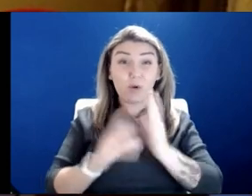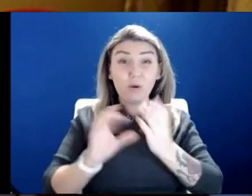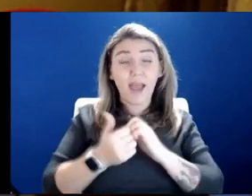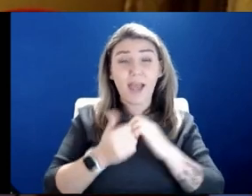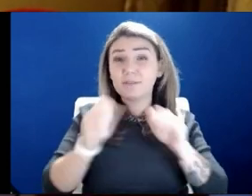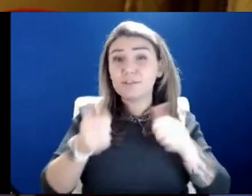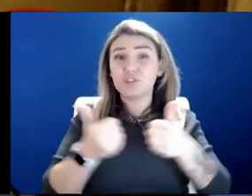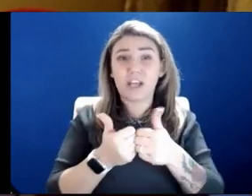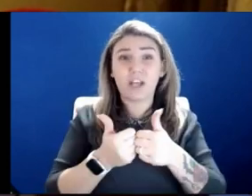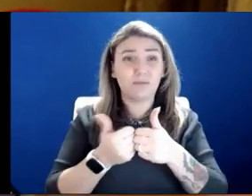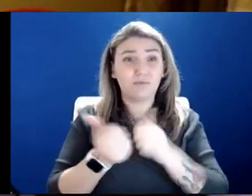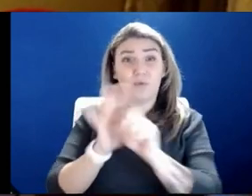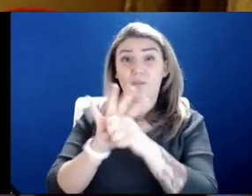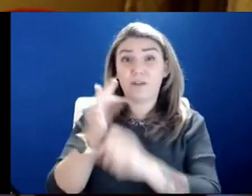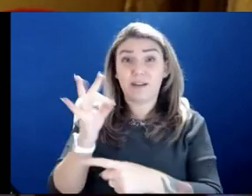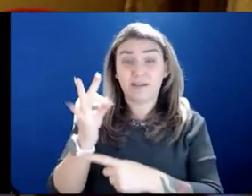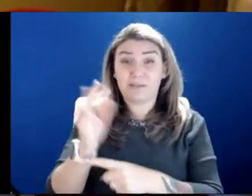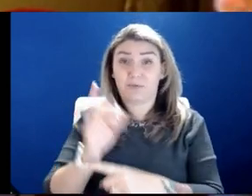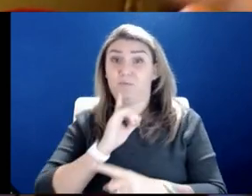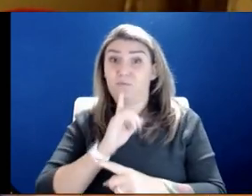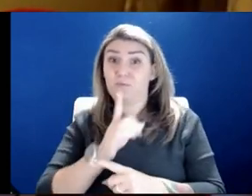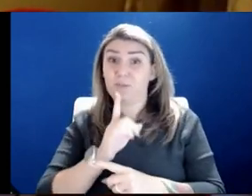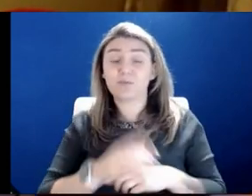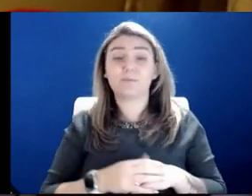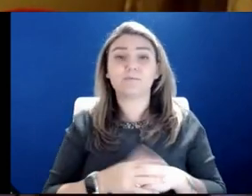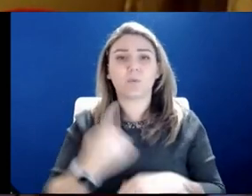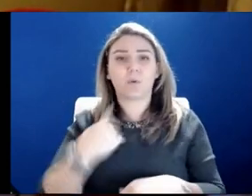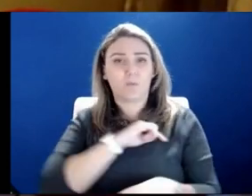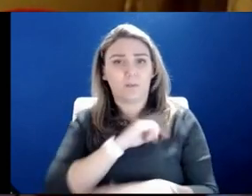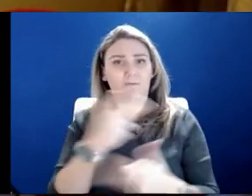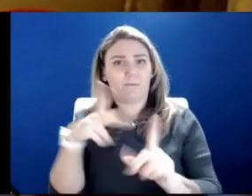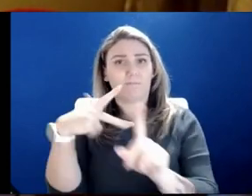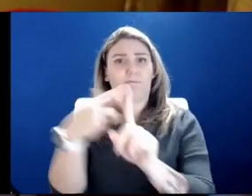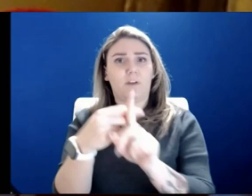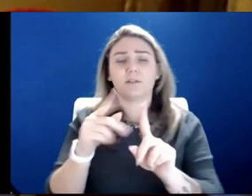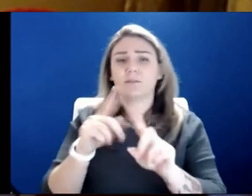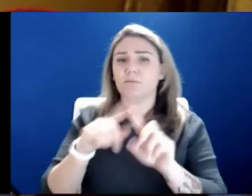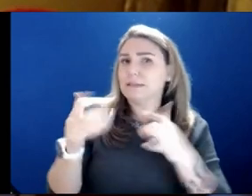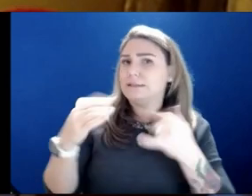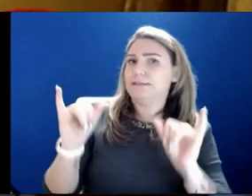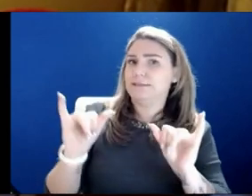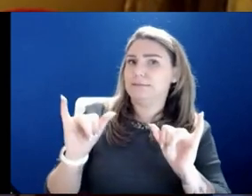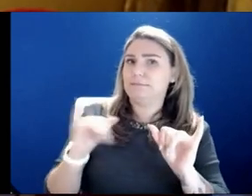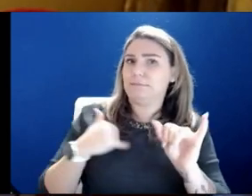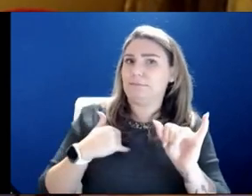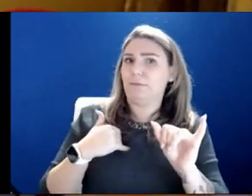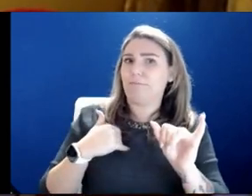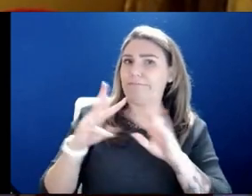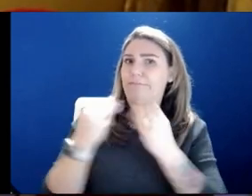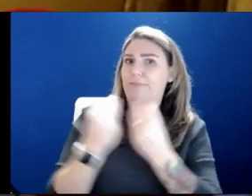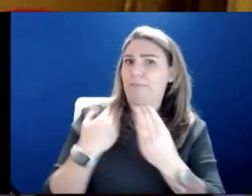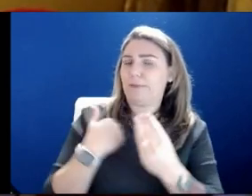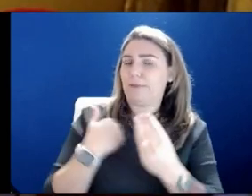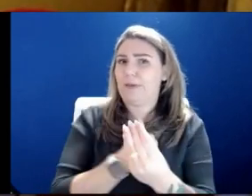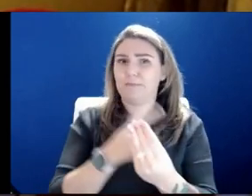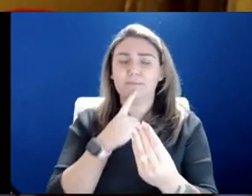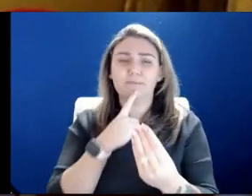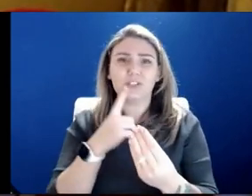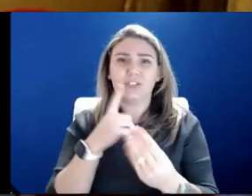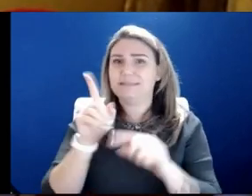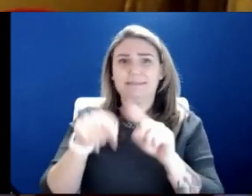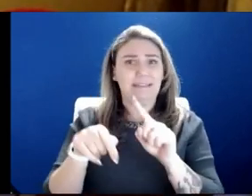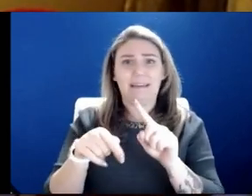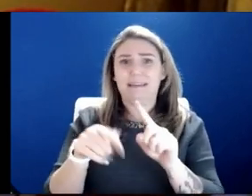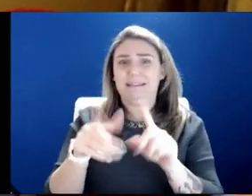COVID-19 is. We were vaccinated, but you still have family members that, uh, might fall ill who can't get vaccinated, those